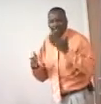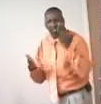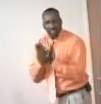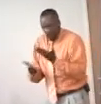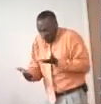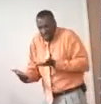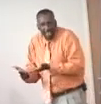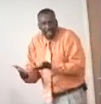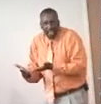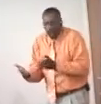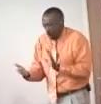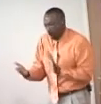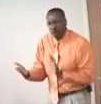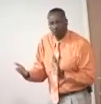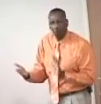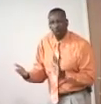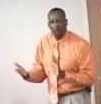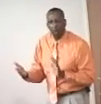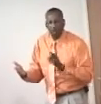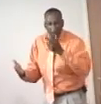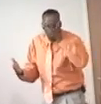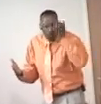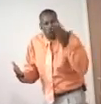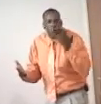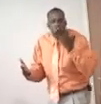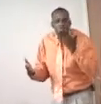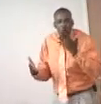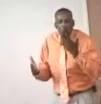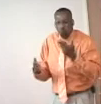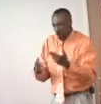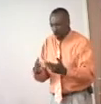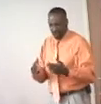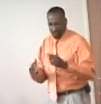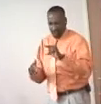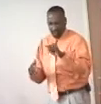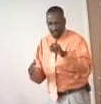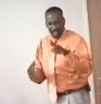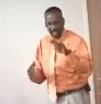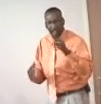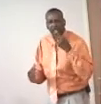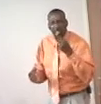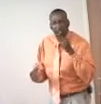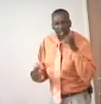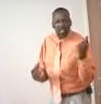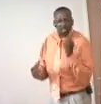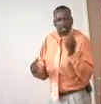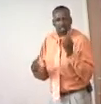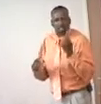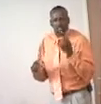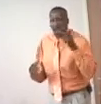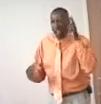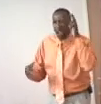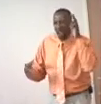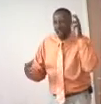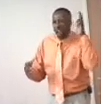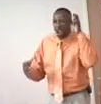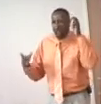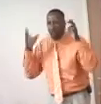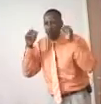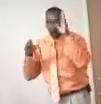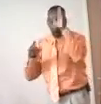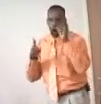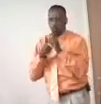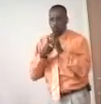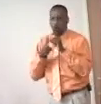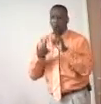doesn't stop there. Because what Dame says is don't just be a hero of the